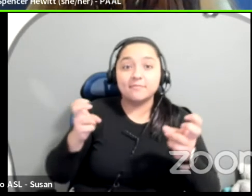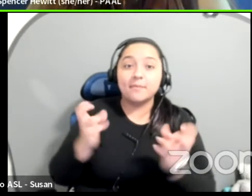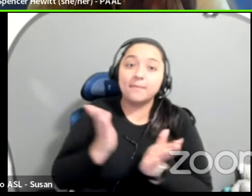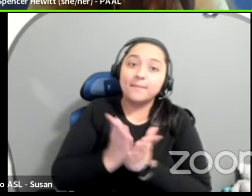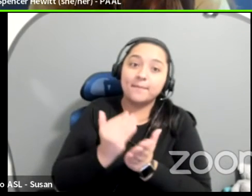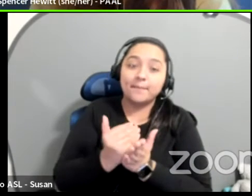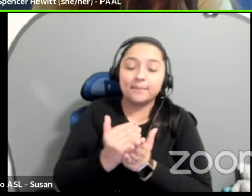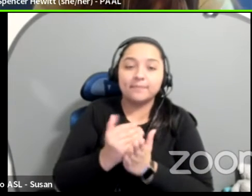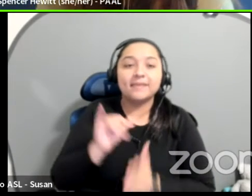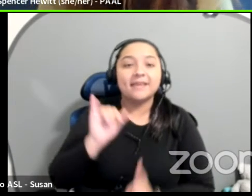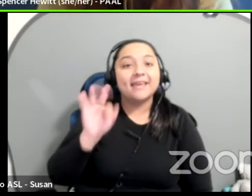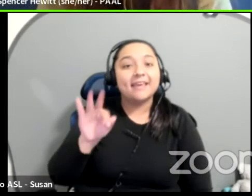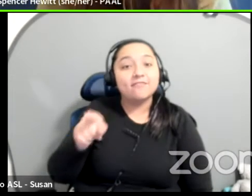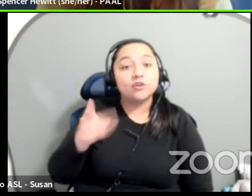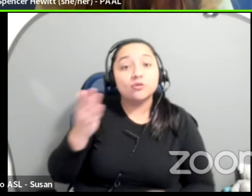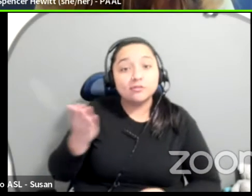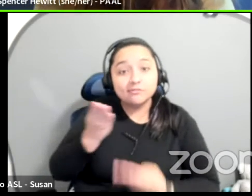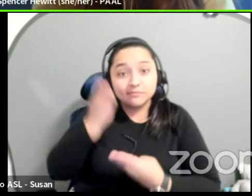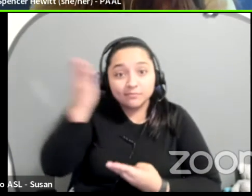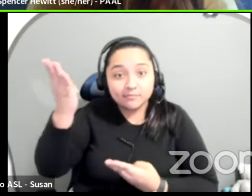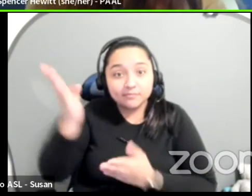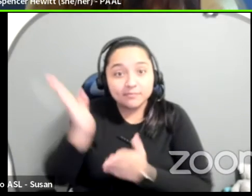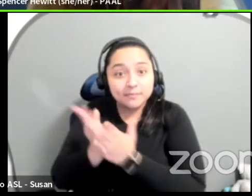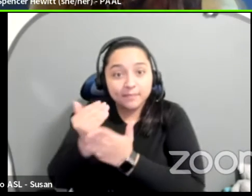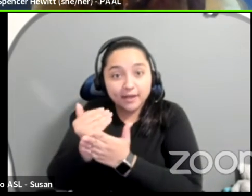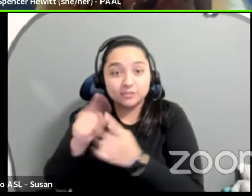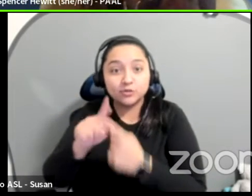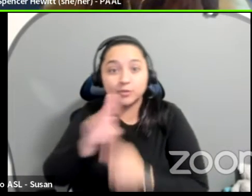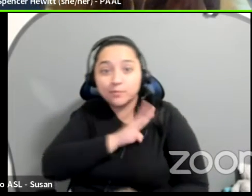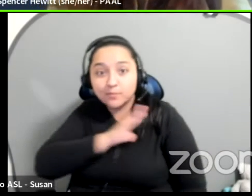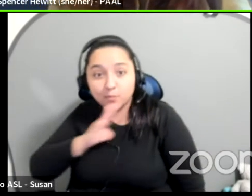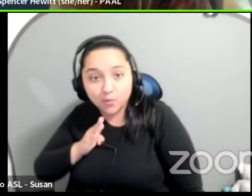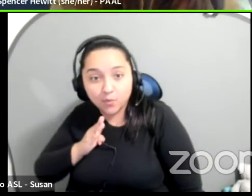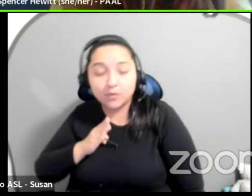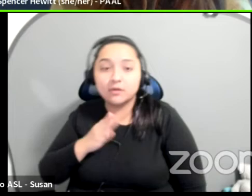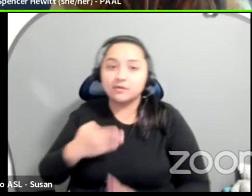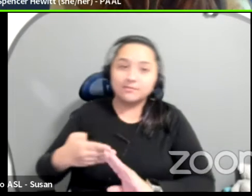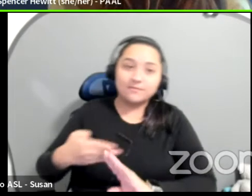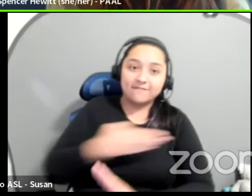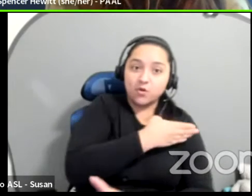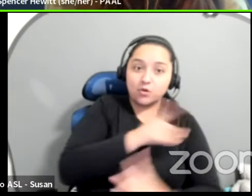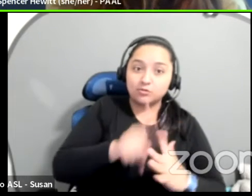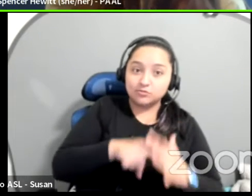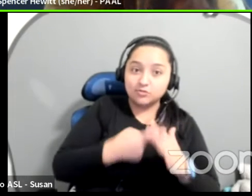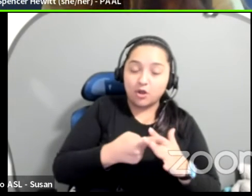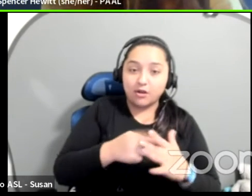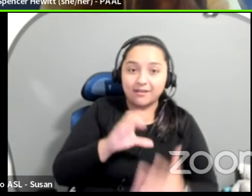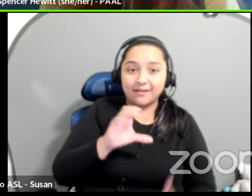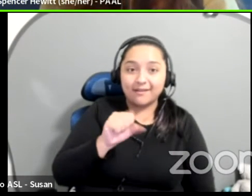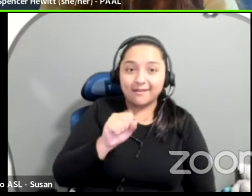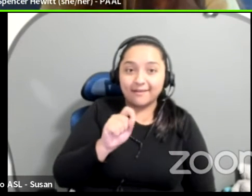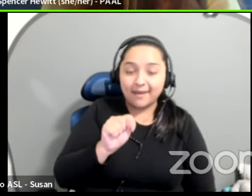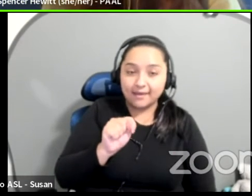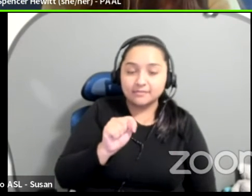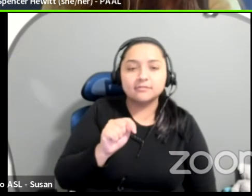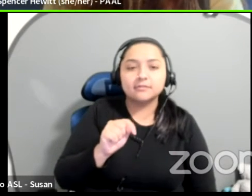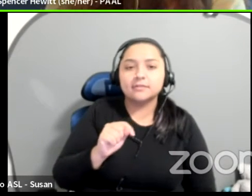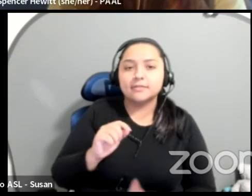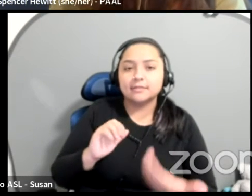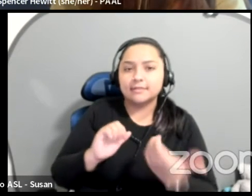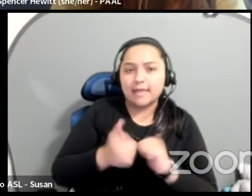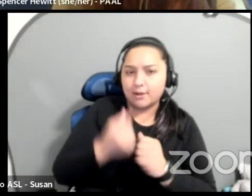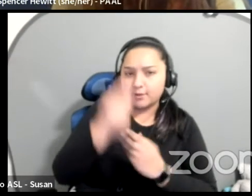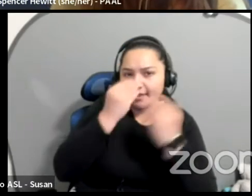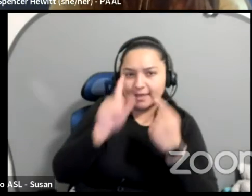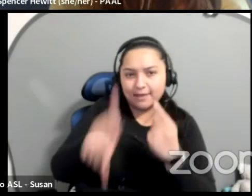your board a year to six months before you may even start casting, what are best practices to budget without care when it's such an unknown? I were really,